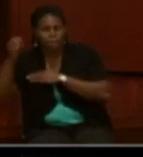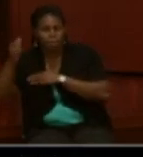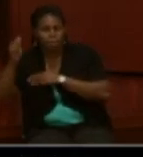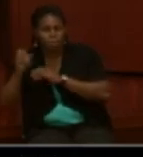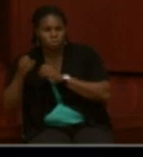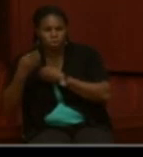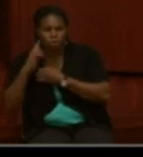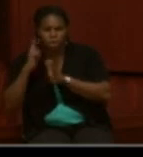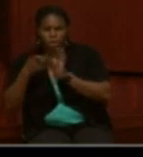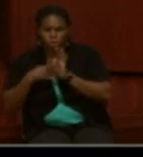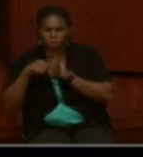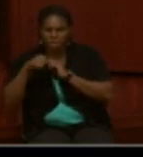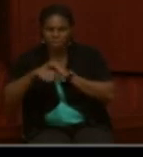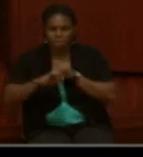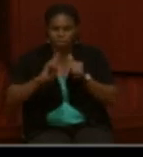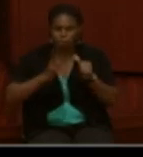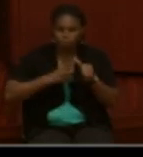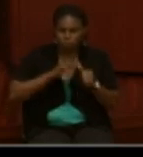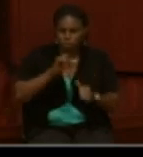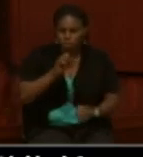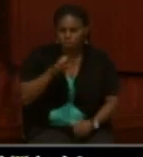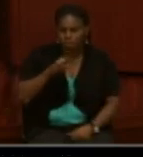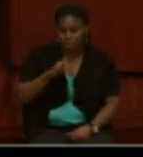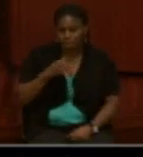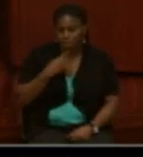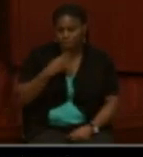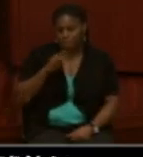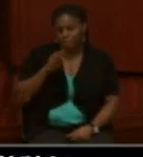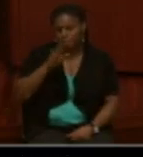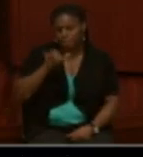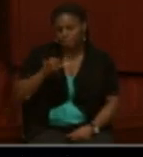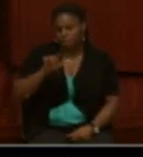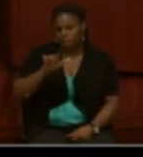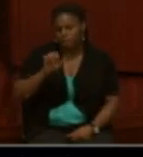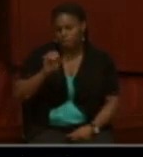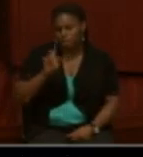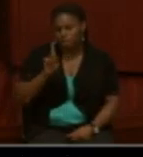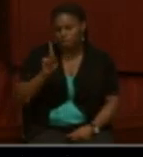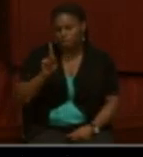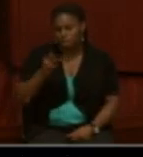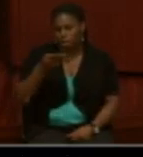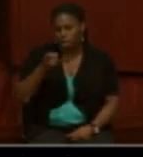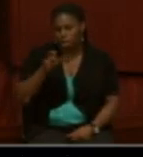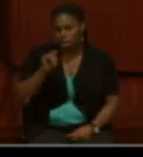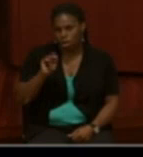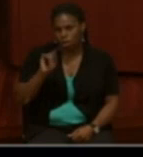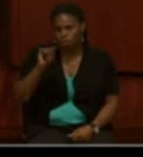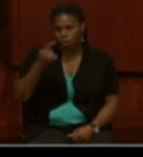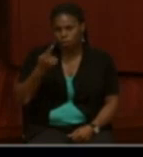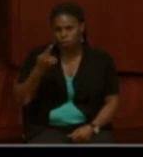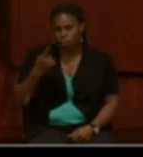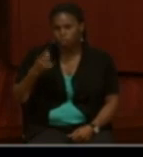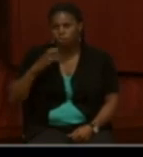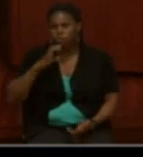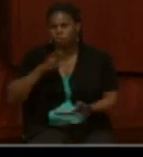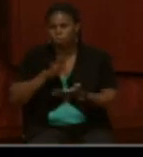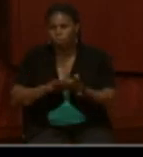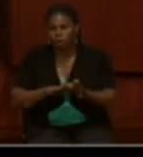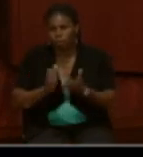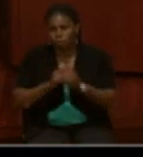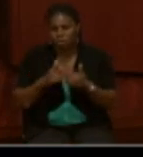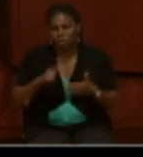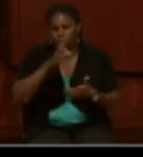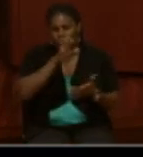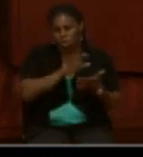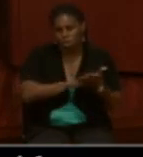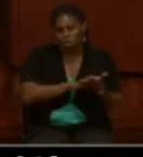has noticed that this is the first case. And so they're claiming that Mary Lockhart was the first widow in Pennsylvania that's claiming a pension based on